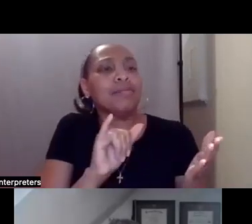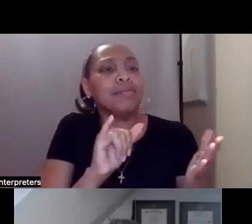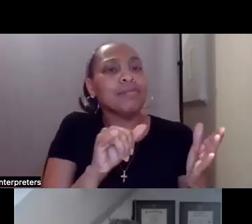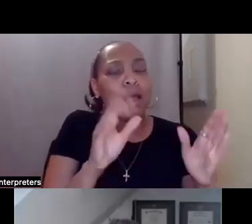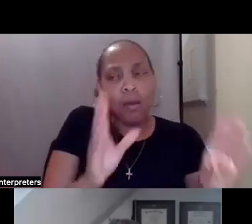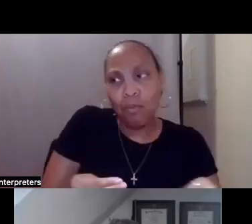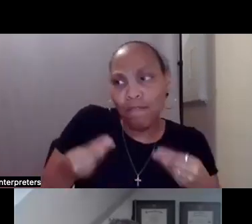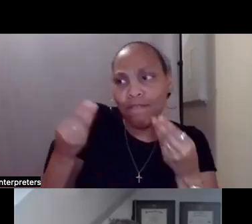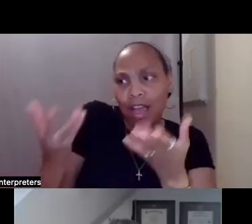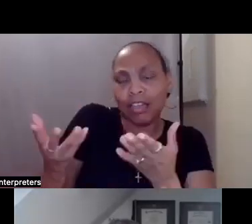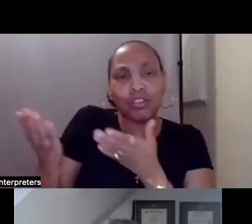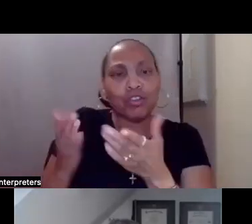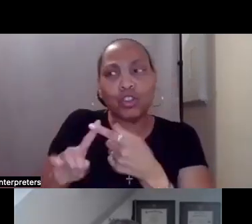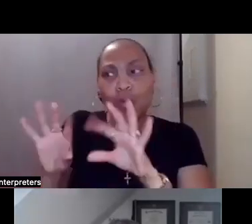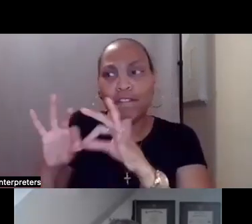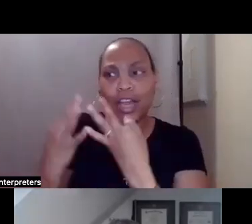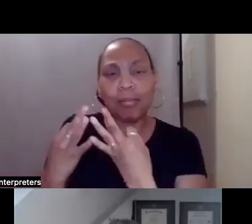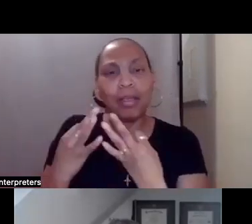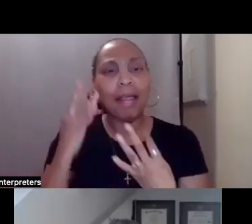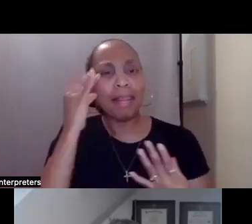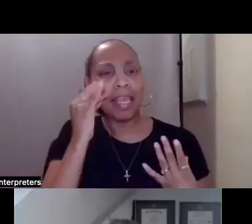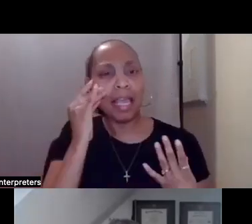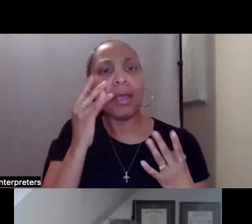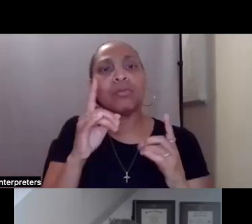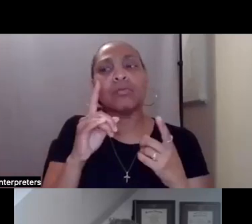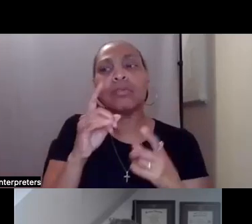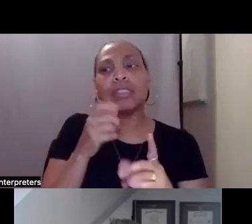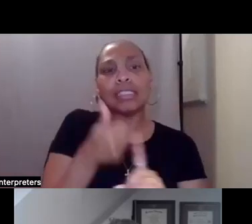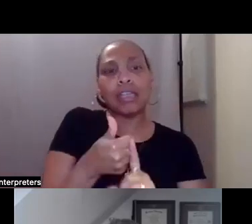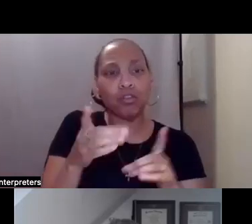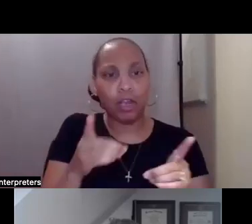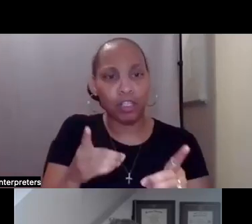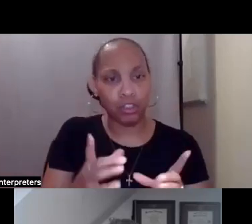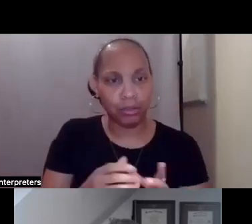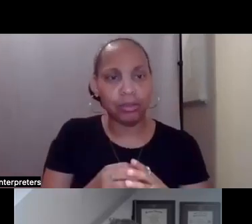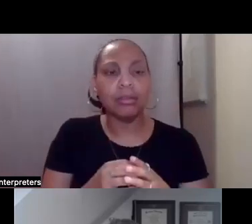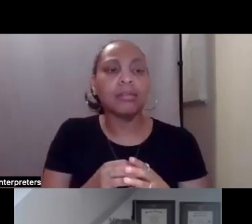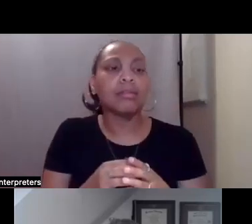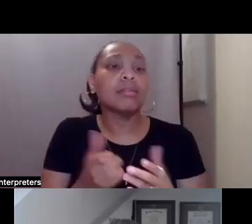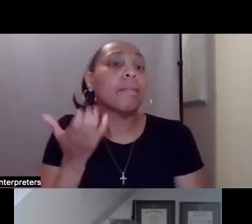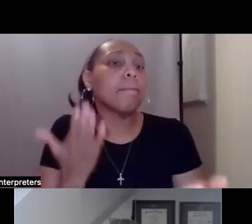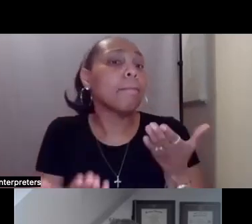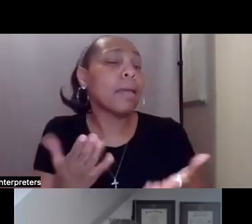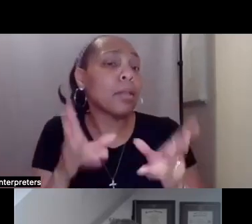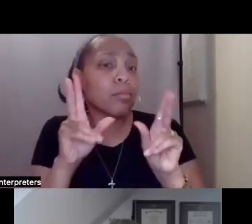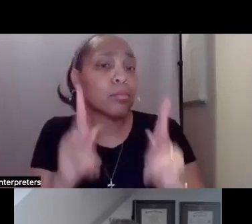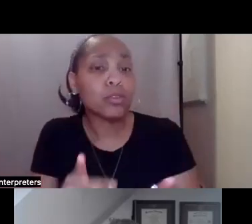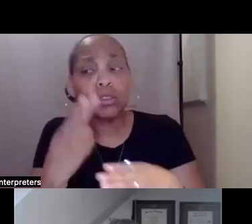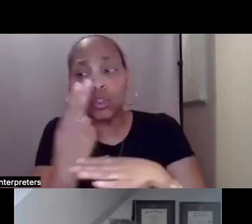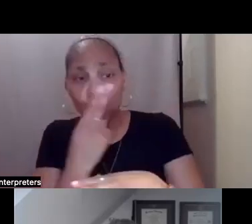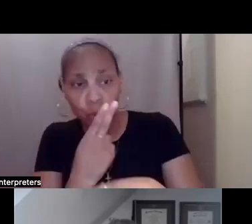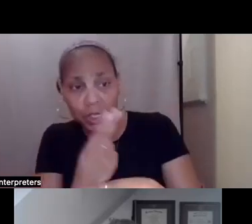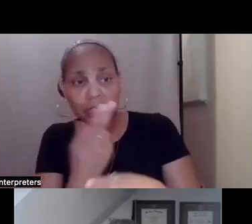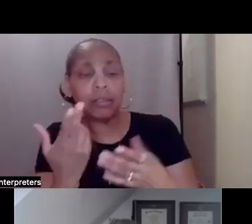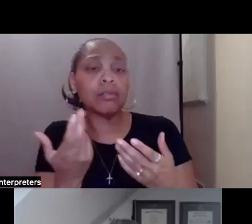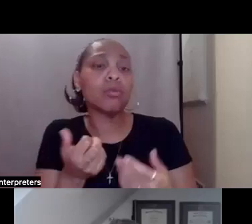when considering self-direction? Um, so this could be somebody who's using it or probably more